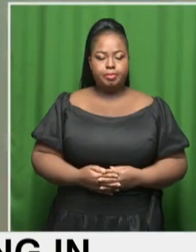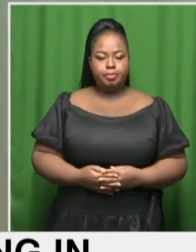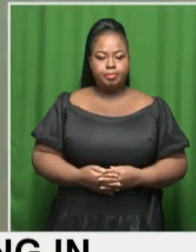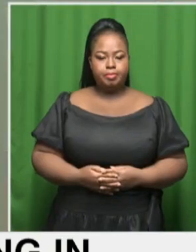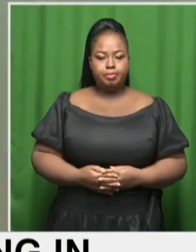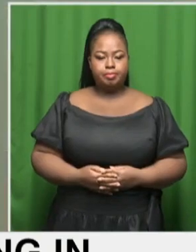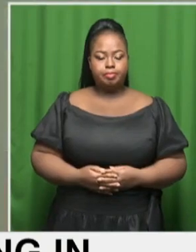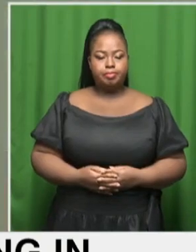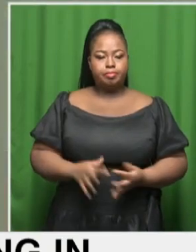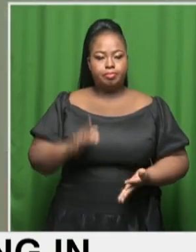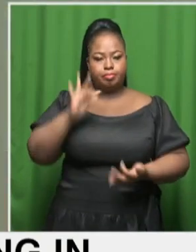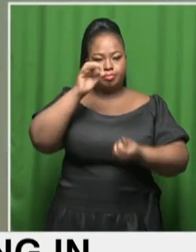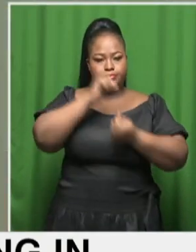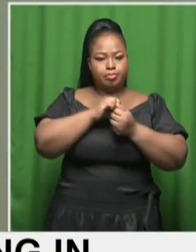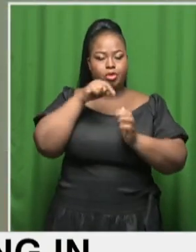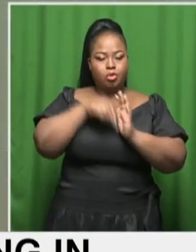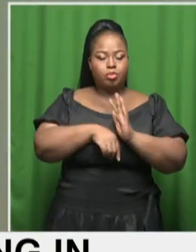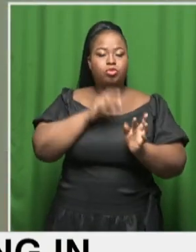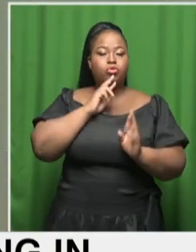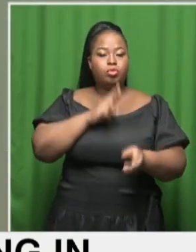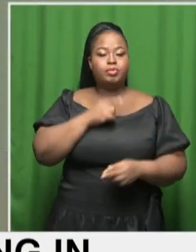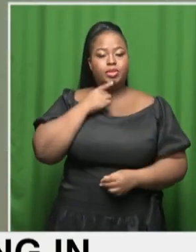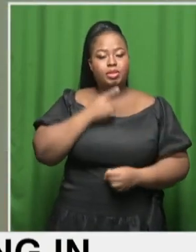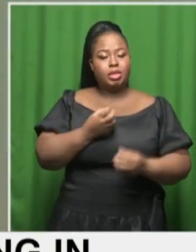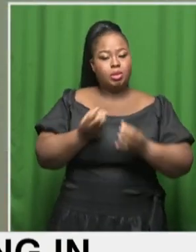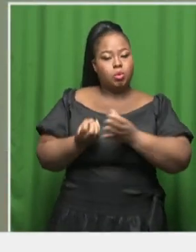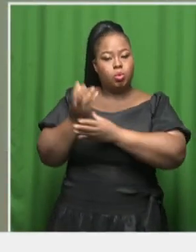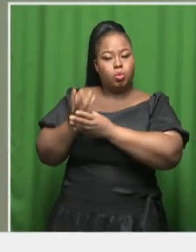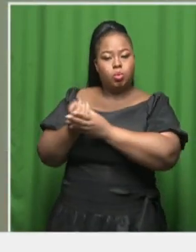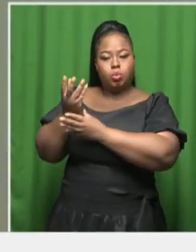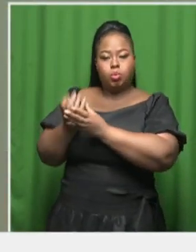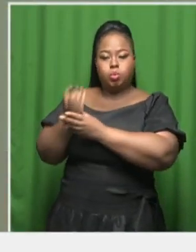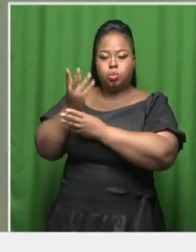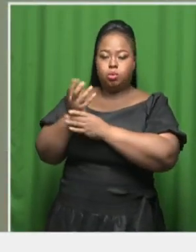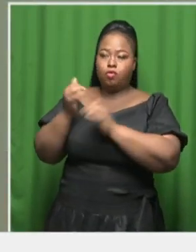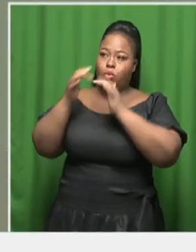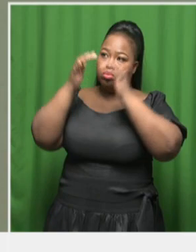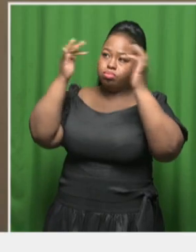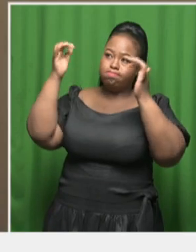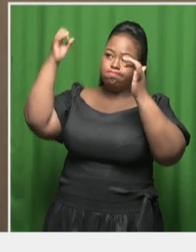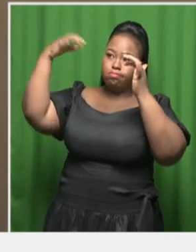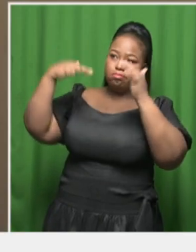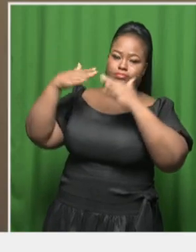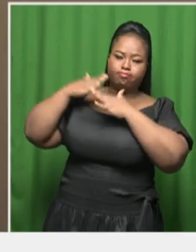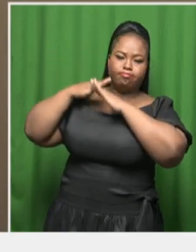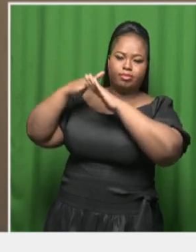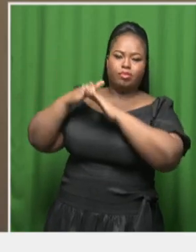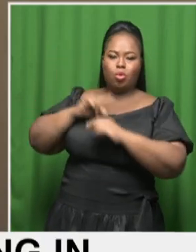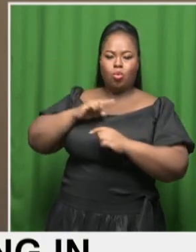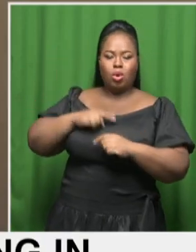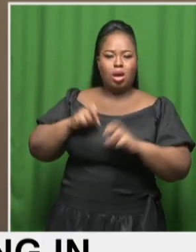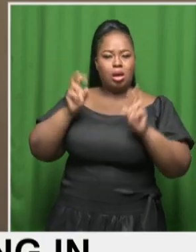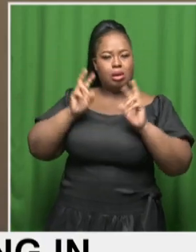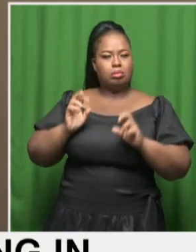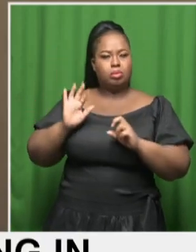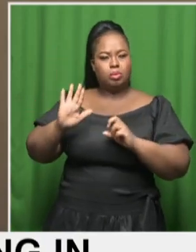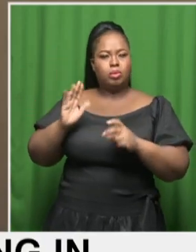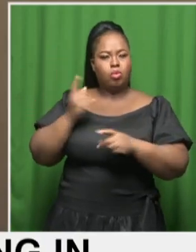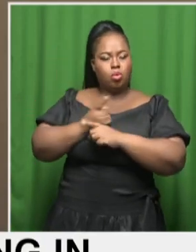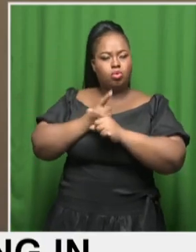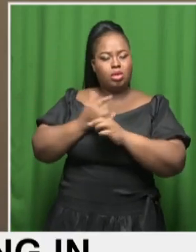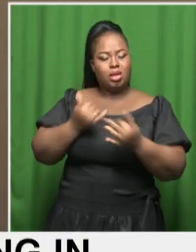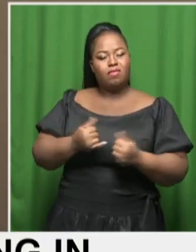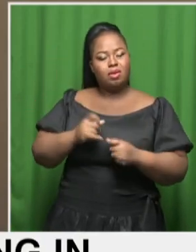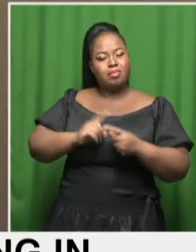The comprehensive report says global greenhouse gas emissions have continued to increase, arising from unsustainable energy and land use, including